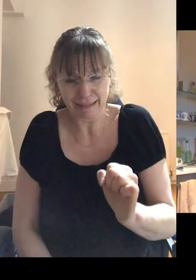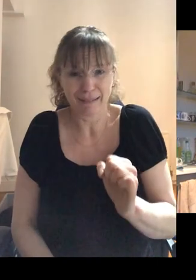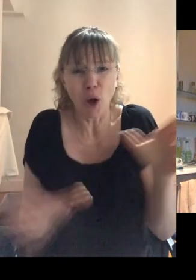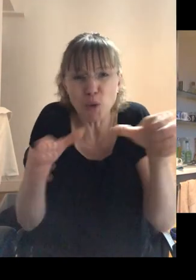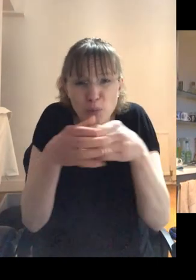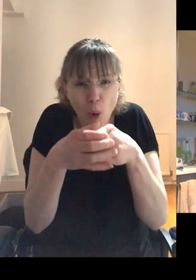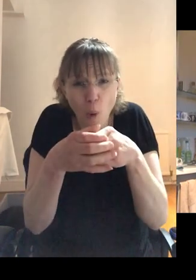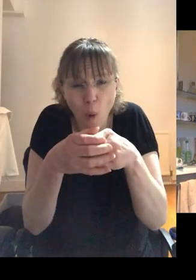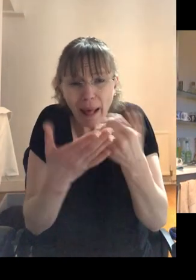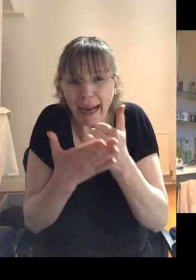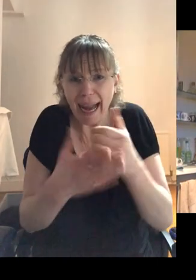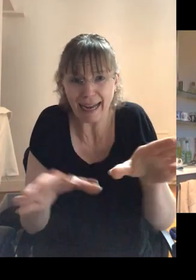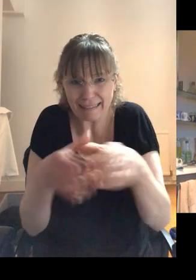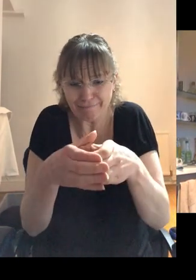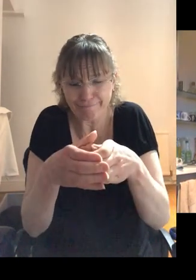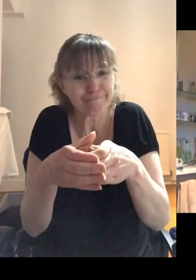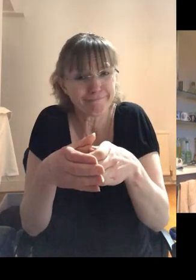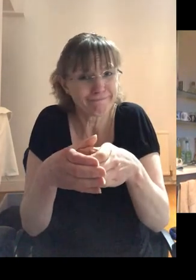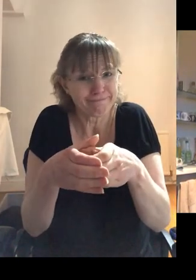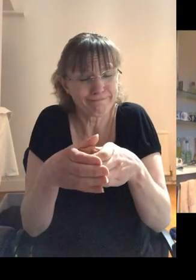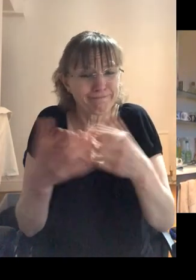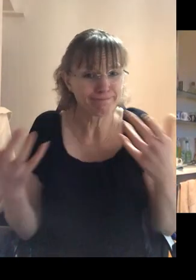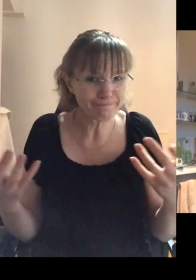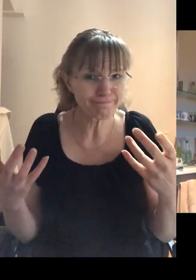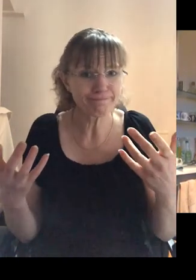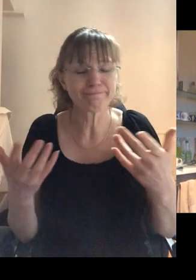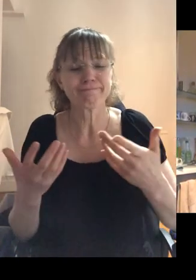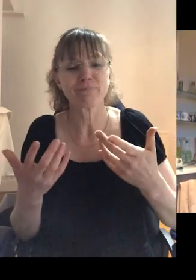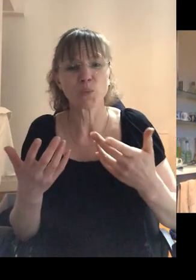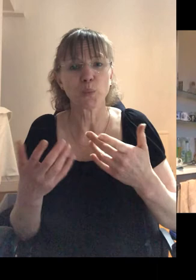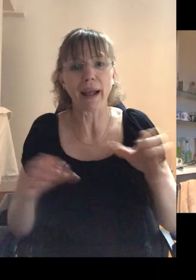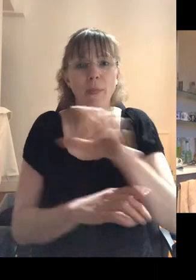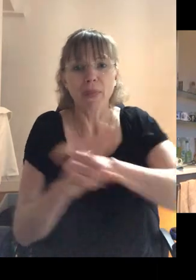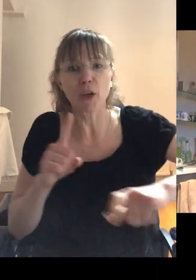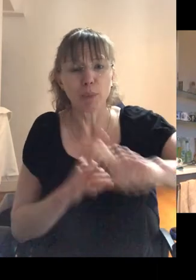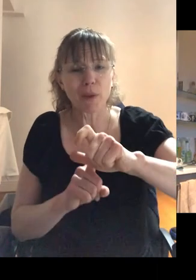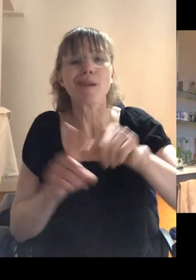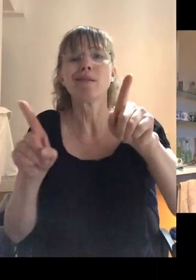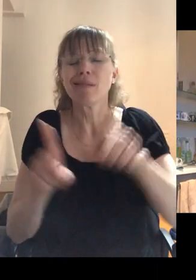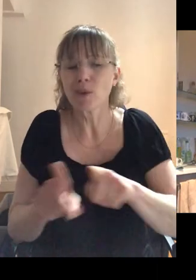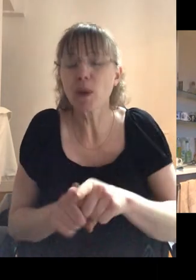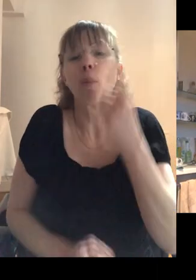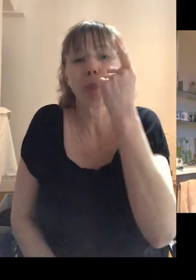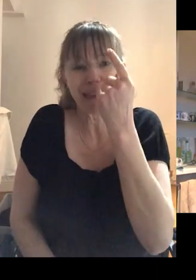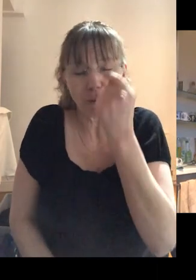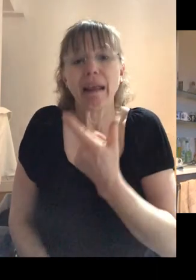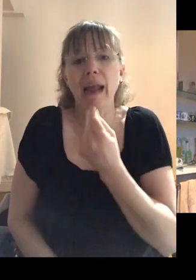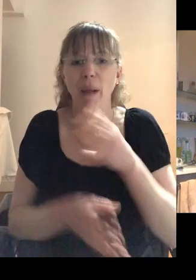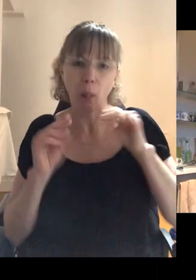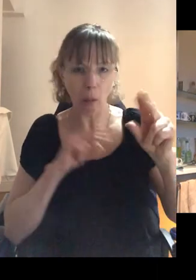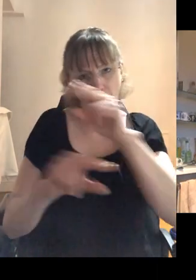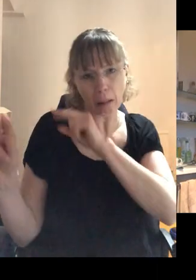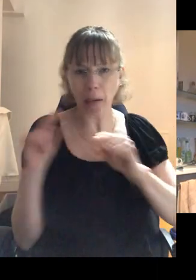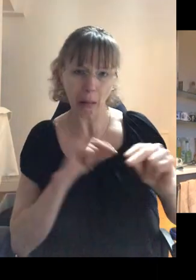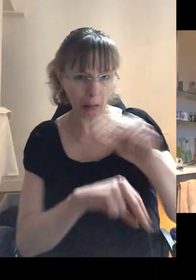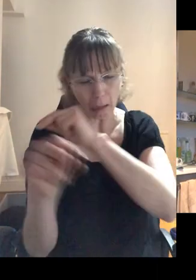small gay scene, um, uh, where it's community, but it's also the potential to be very gossipy, very